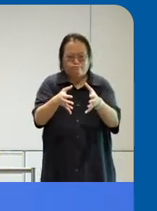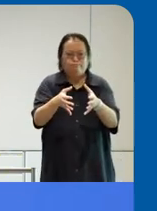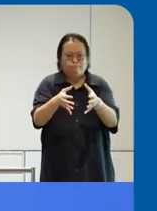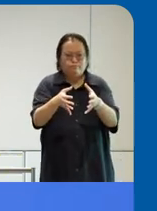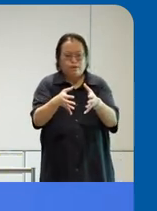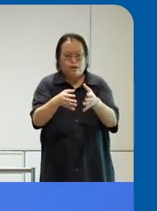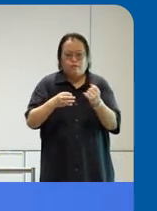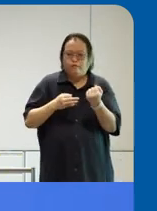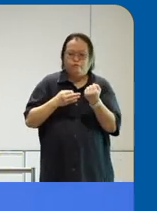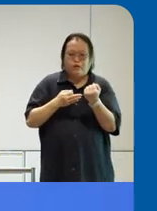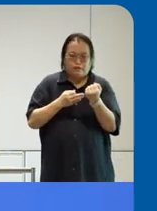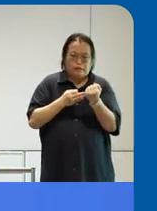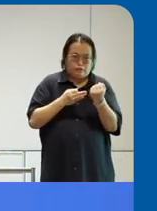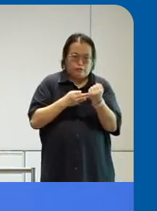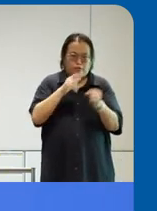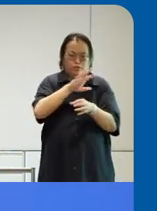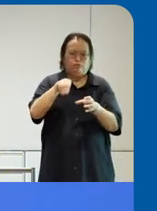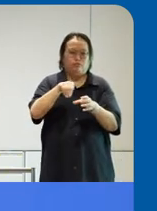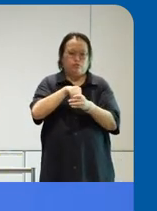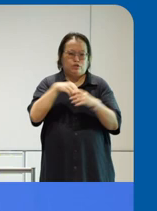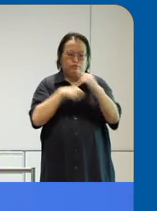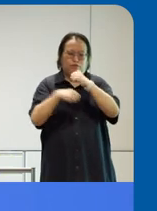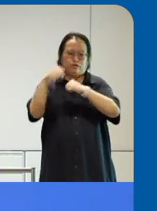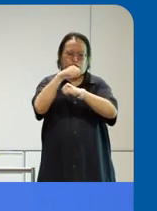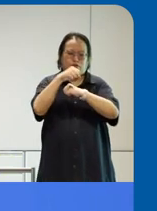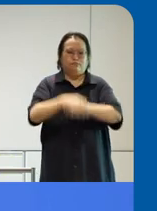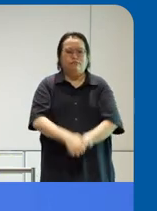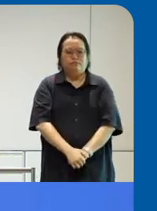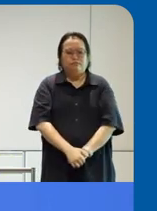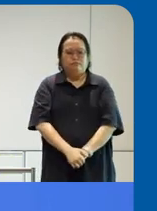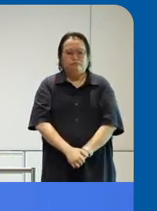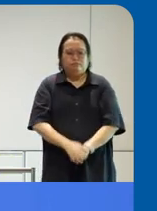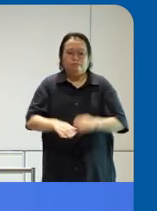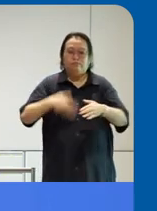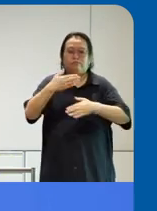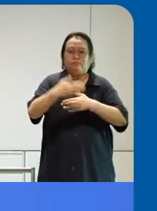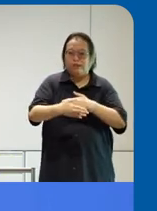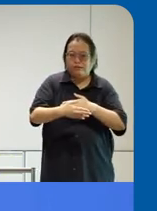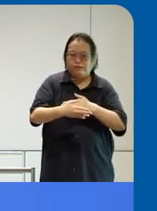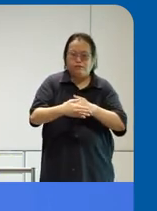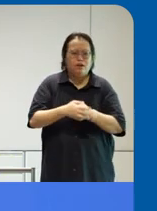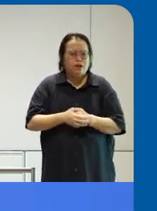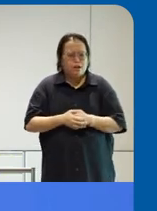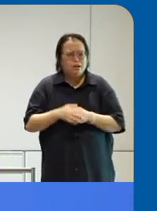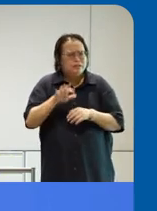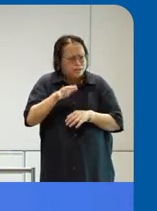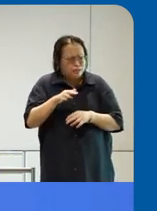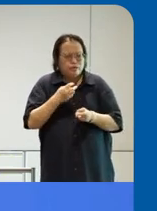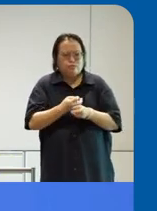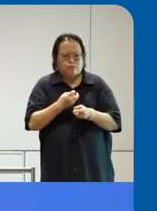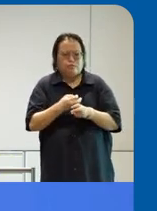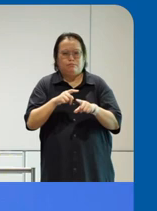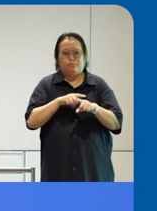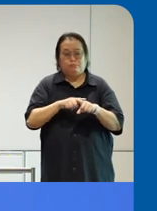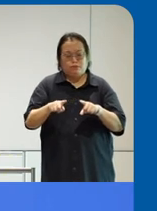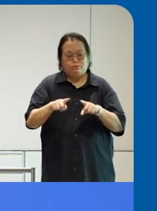inclusive infrastructure. So thanks, John. And next up, tackling a very similar problem, but in quite different ways,